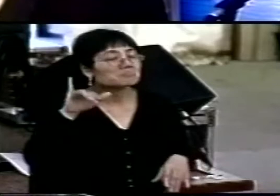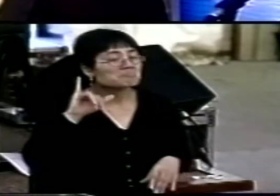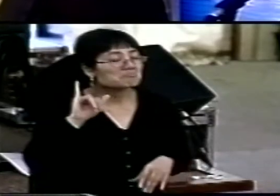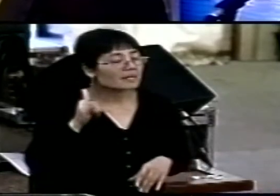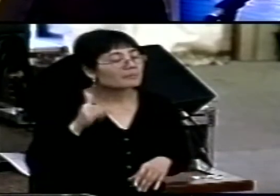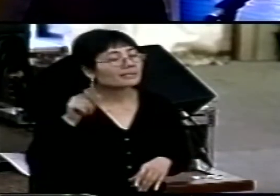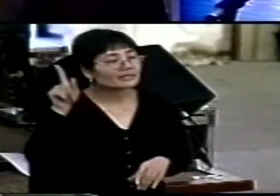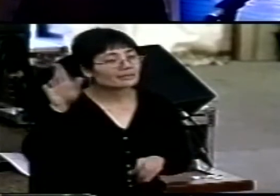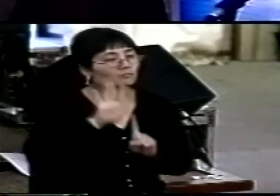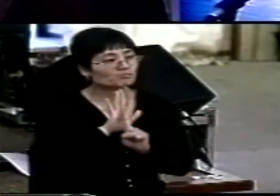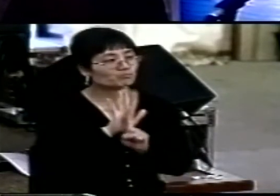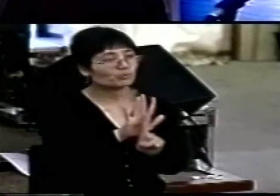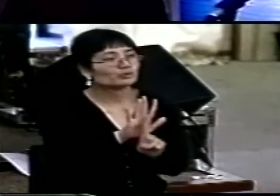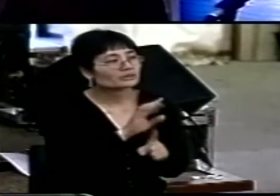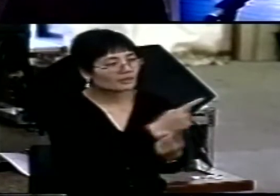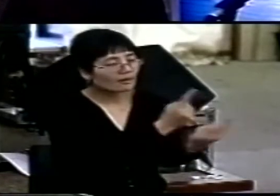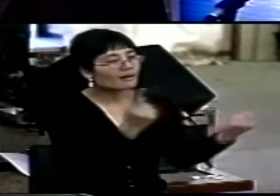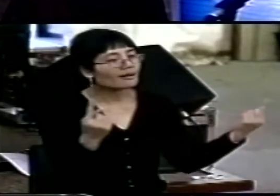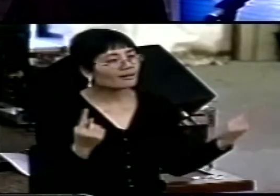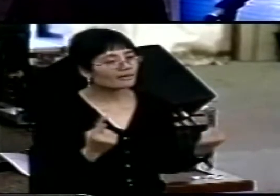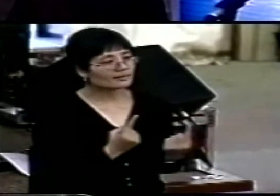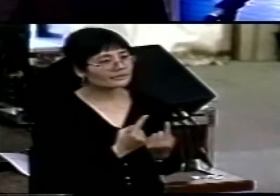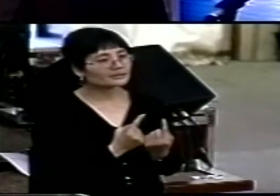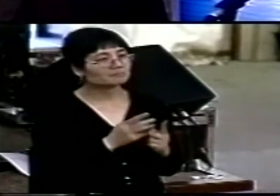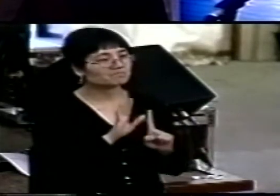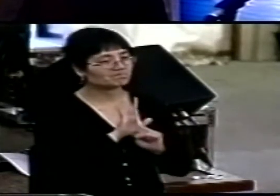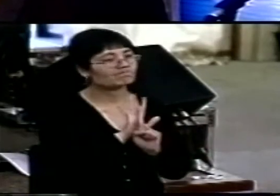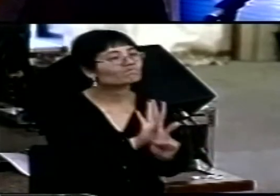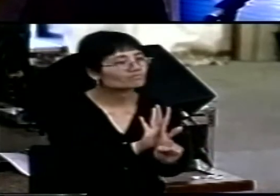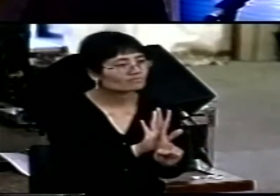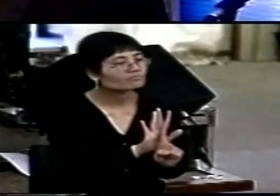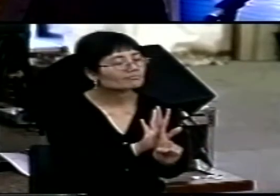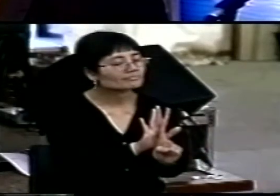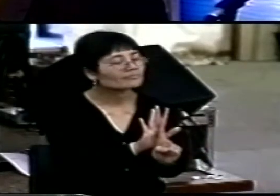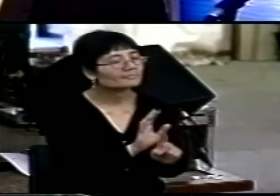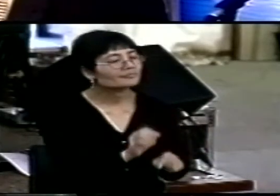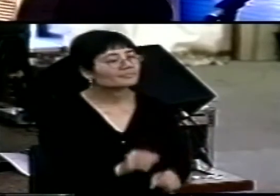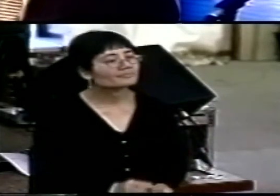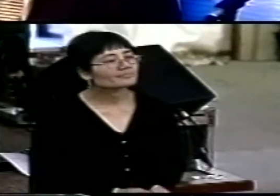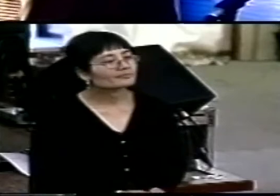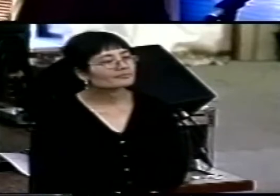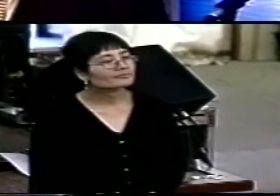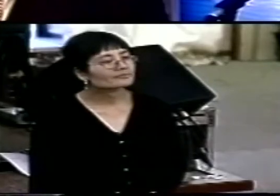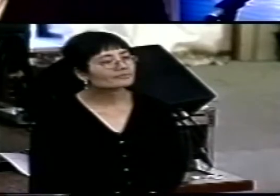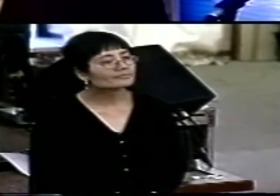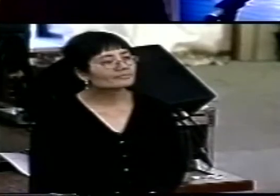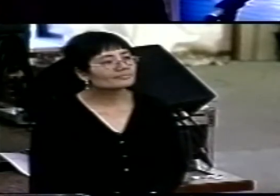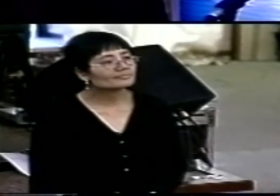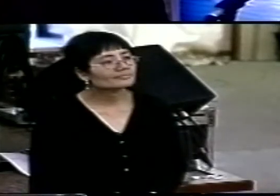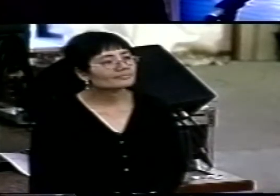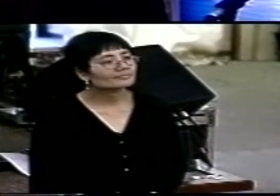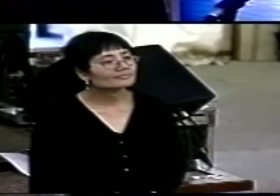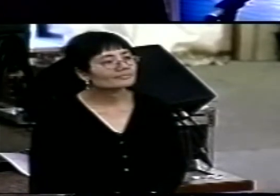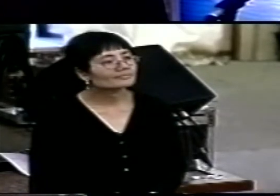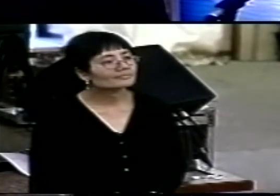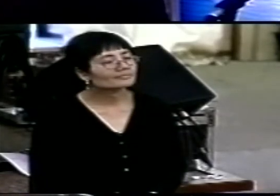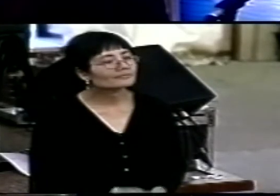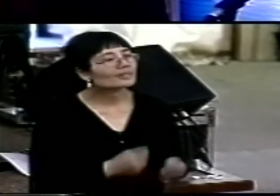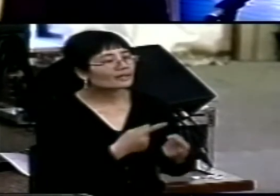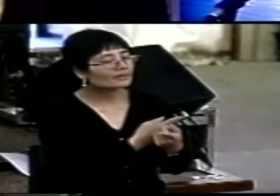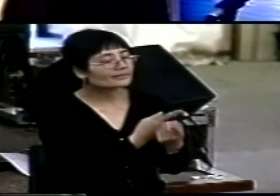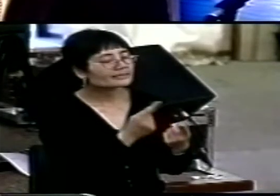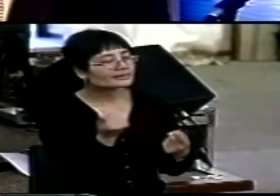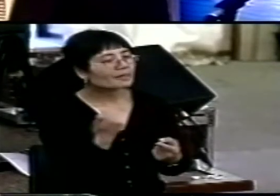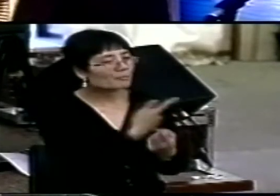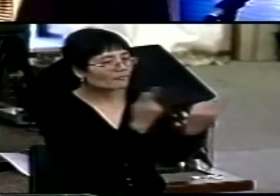beyond the place we are most comfortable. There is an unwritten doctrine too for many of us, not just so